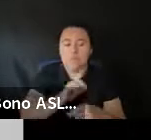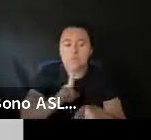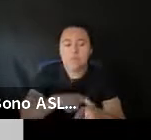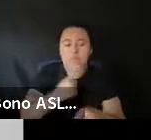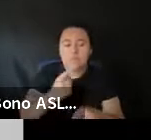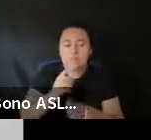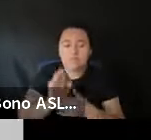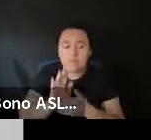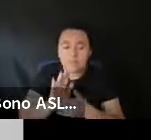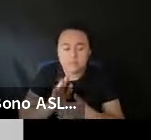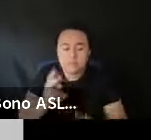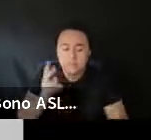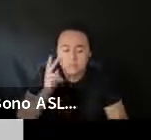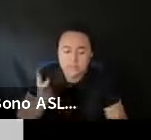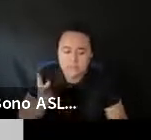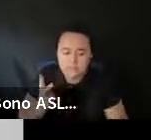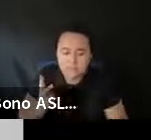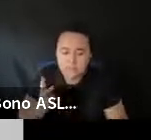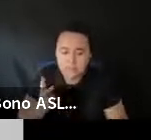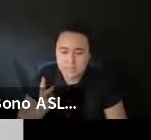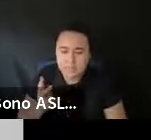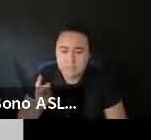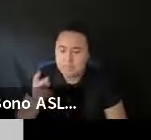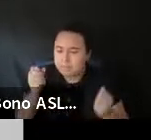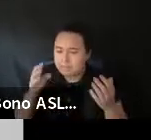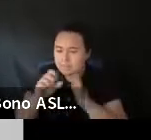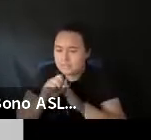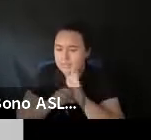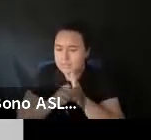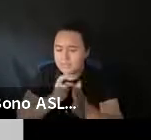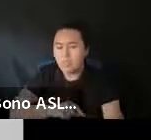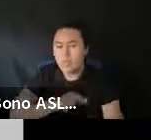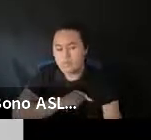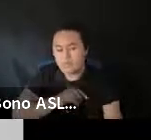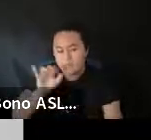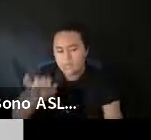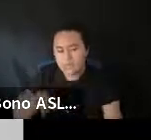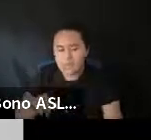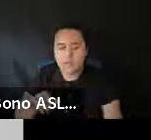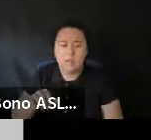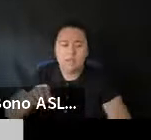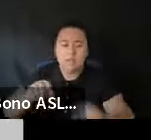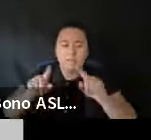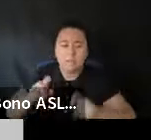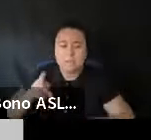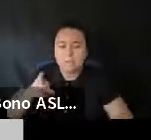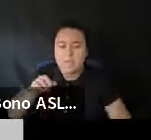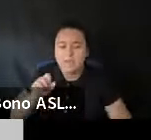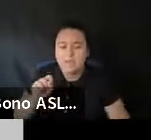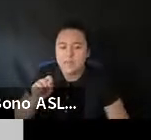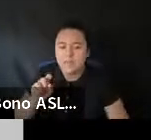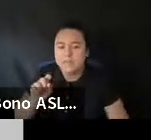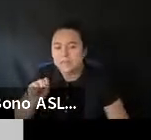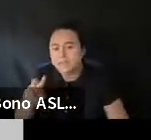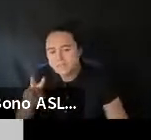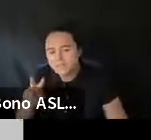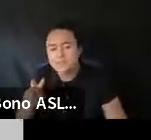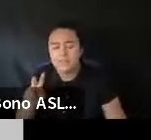You know. You'll find that. That many states qualify. Those pilots. TV pilots. And. TV series.